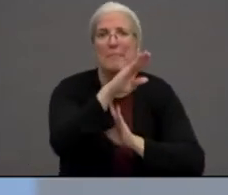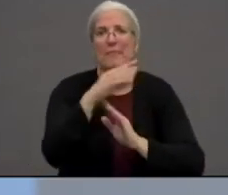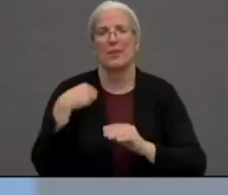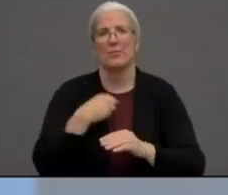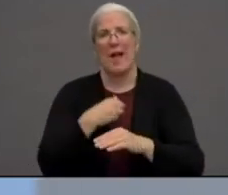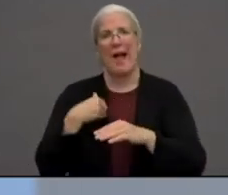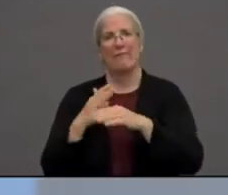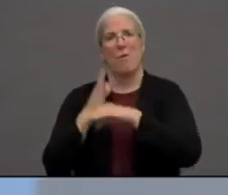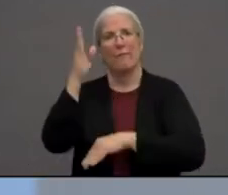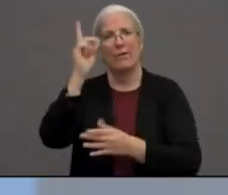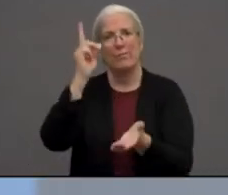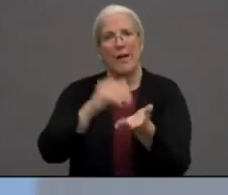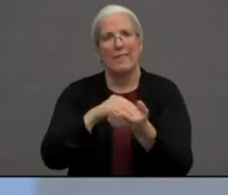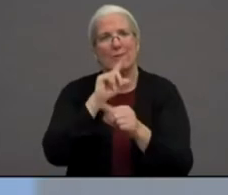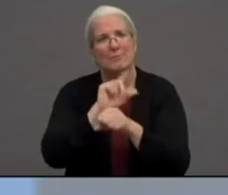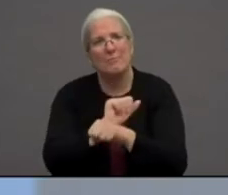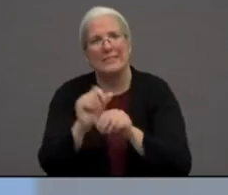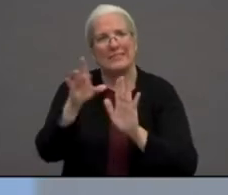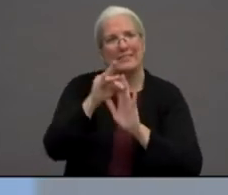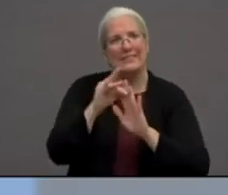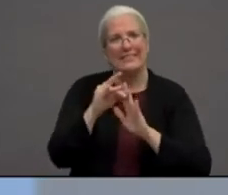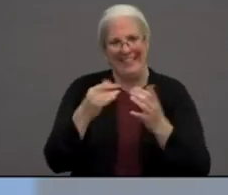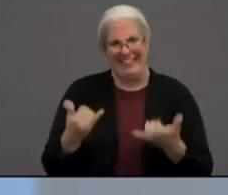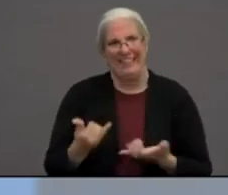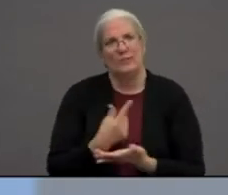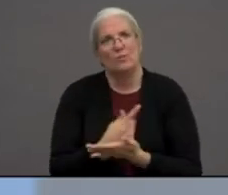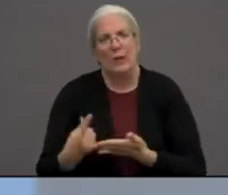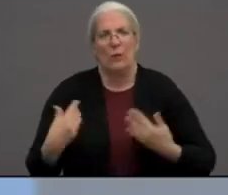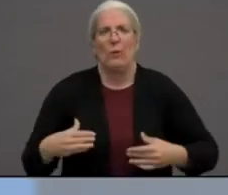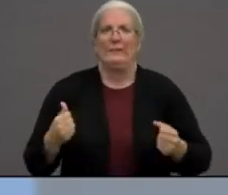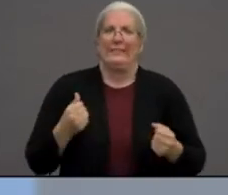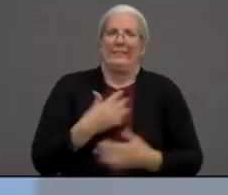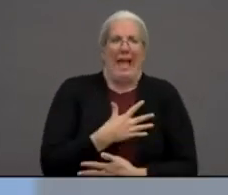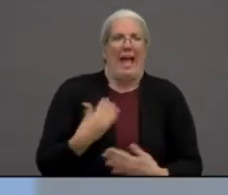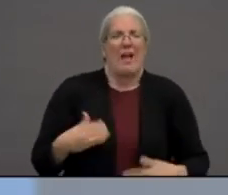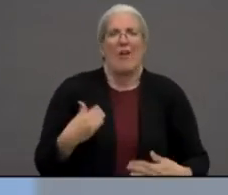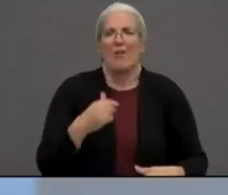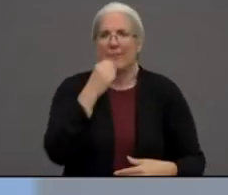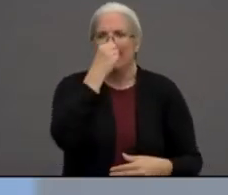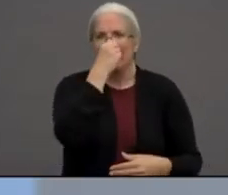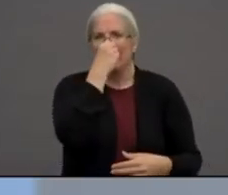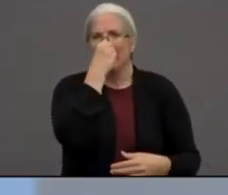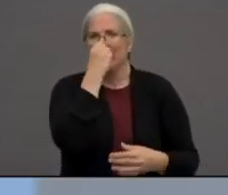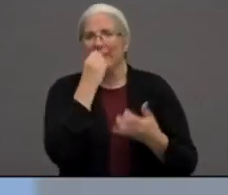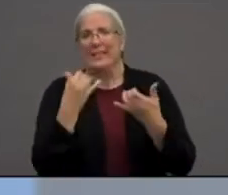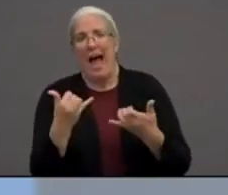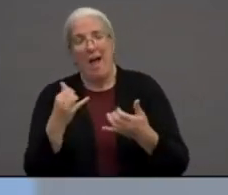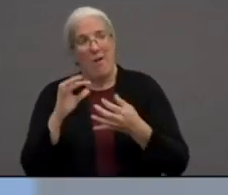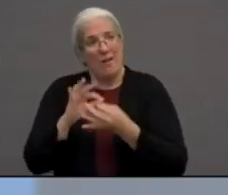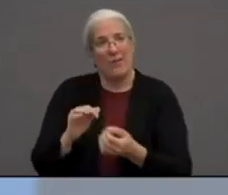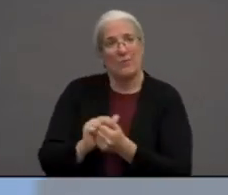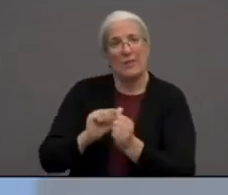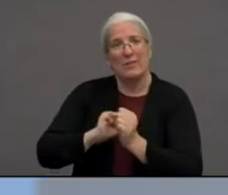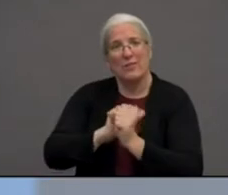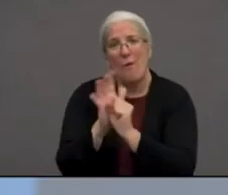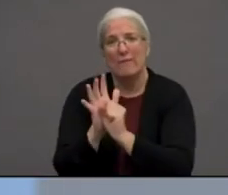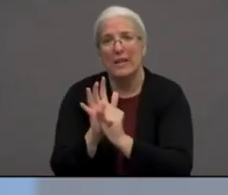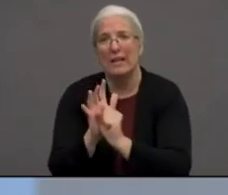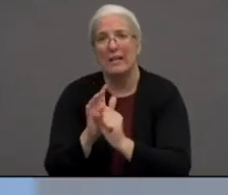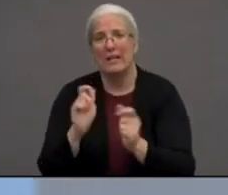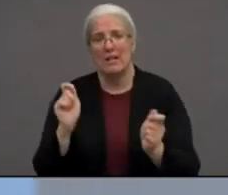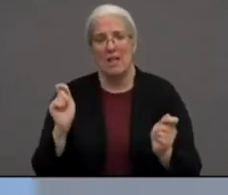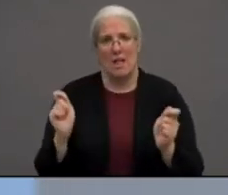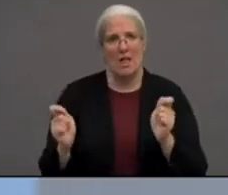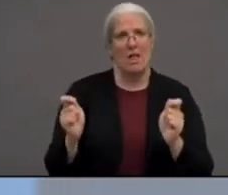week. That's scary. And so – and now we're seeing – maybe because COVID-19 is evolving, now we're